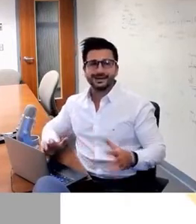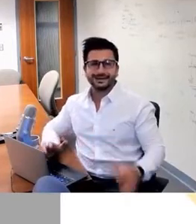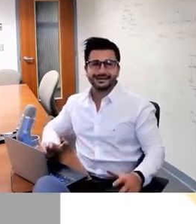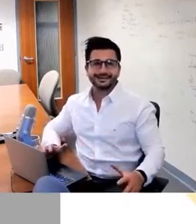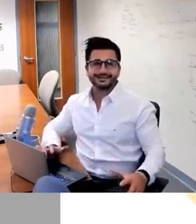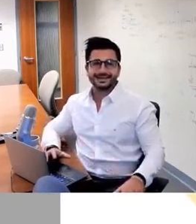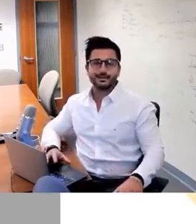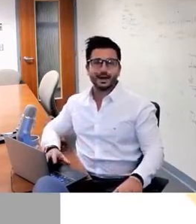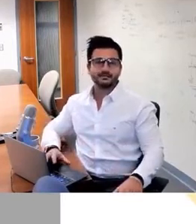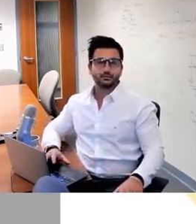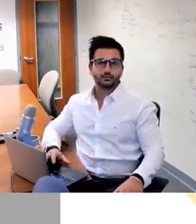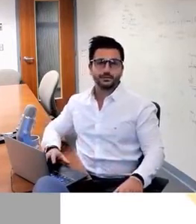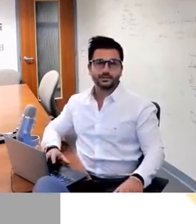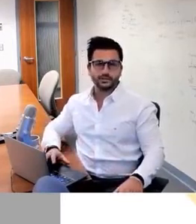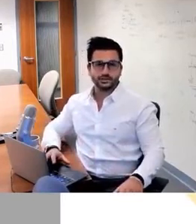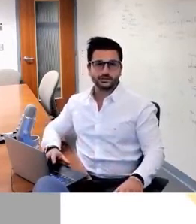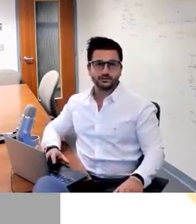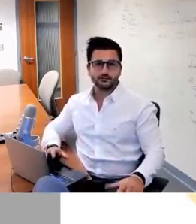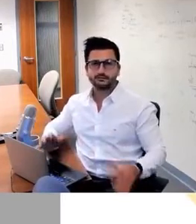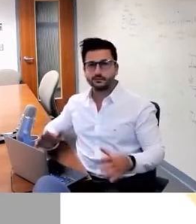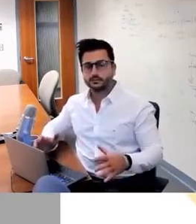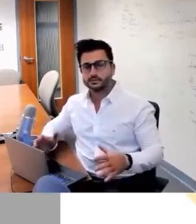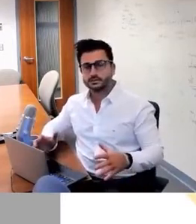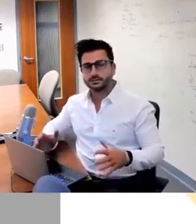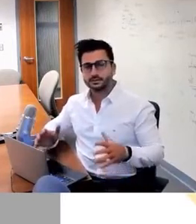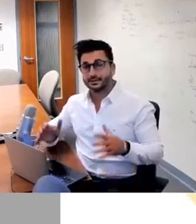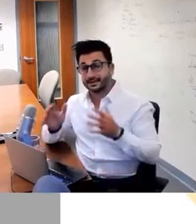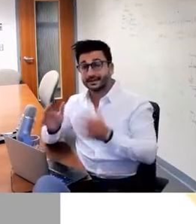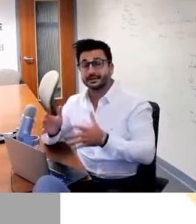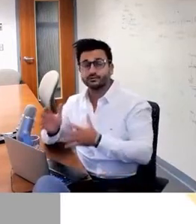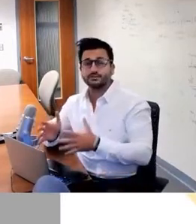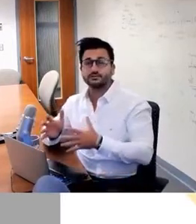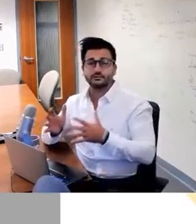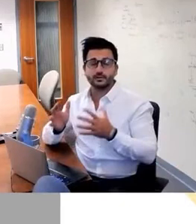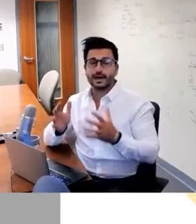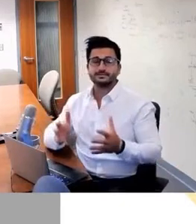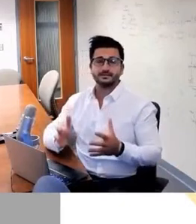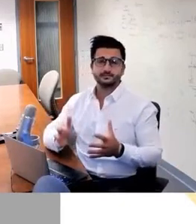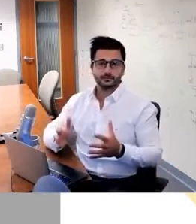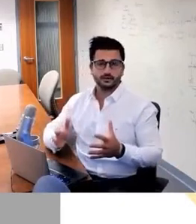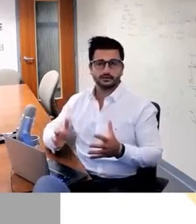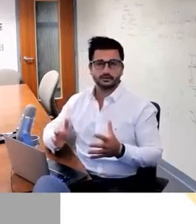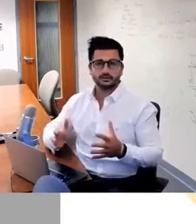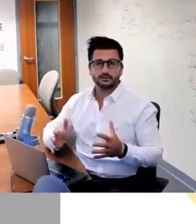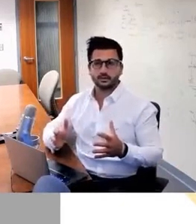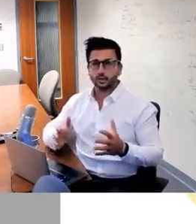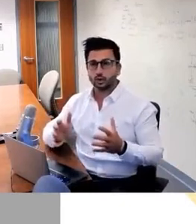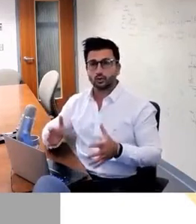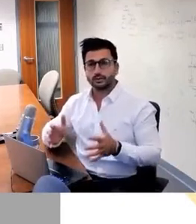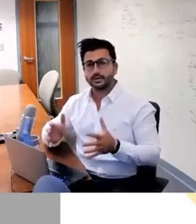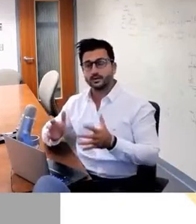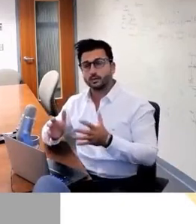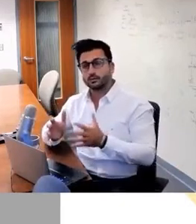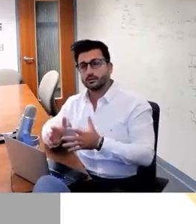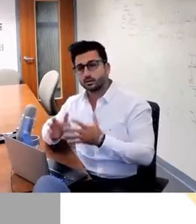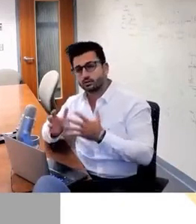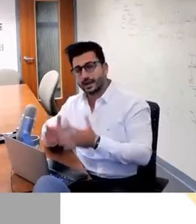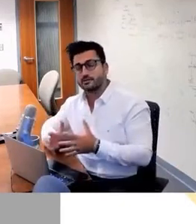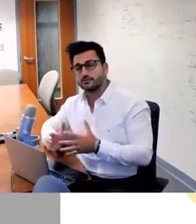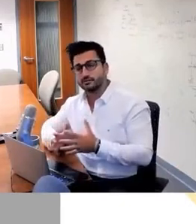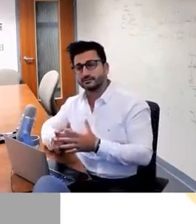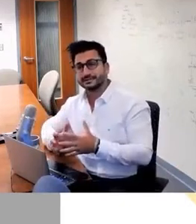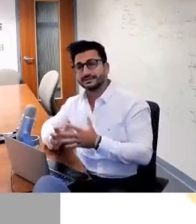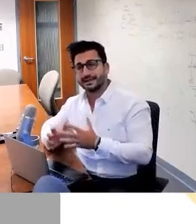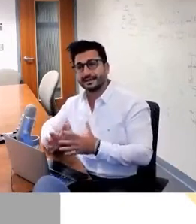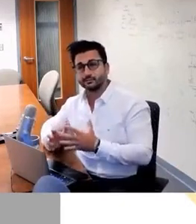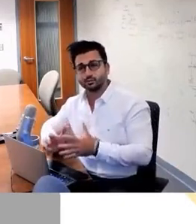Conflict Analytics Lab has two missions. First, analytics research for access to justice, notably with the